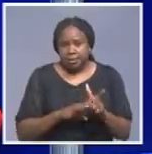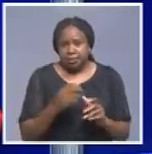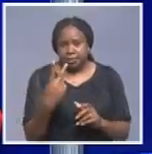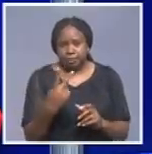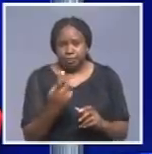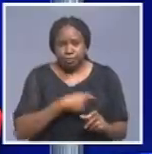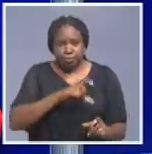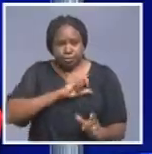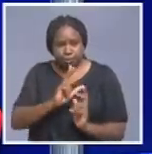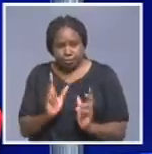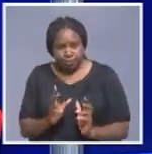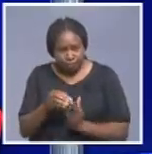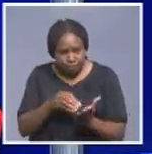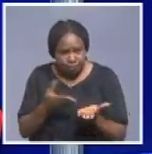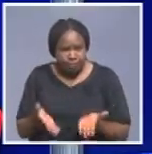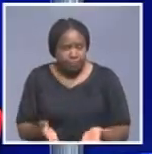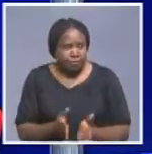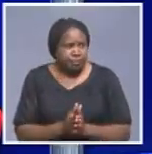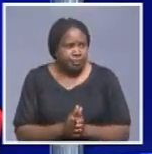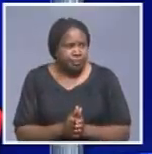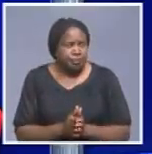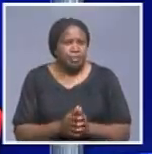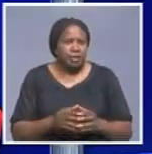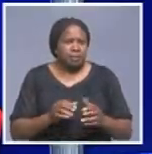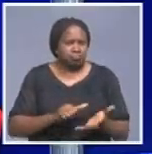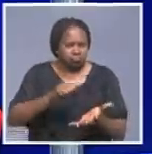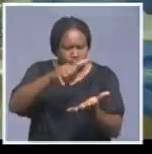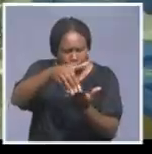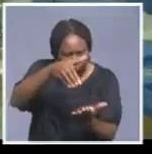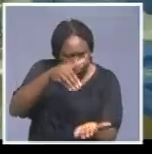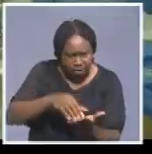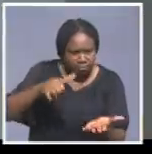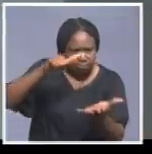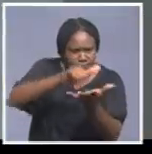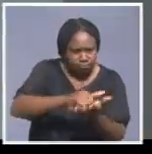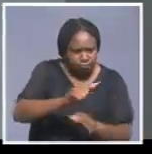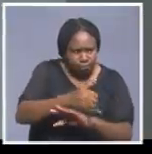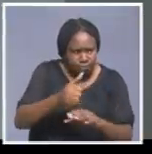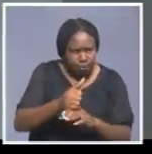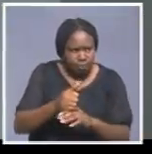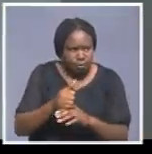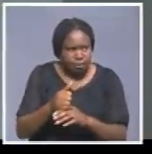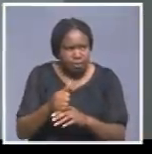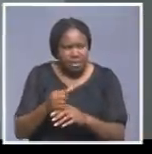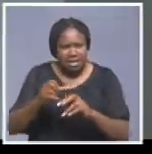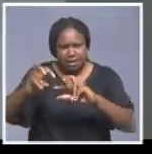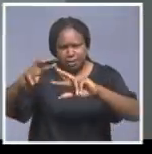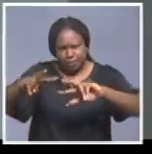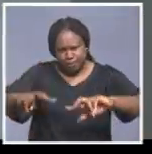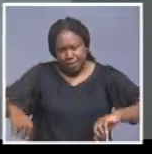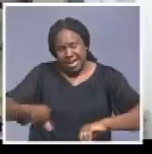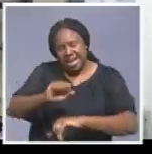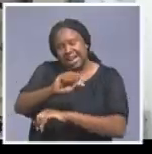the couple, they were screened at the airport. We do screening, not testing. We do